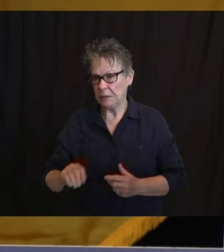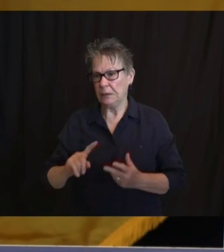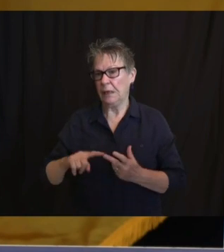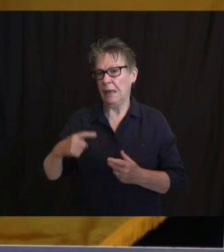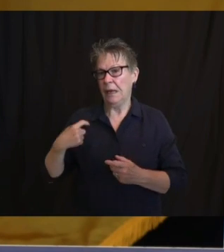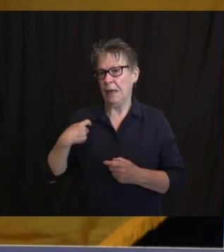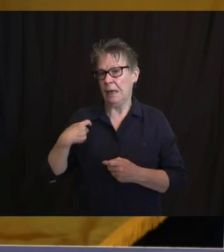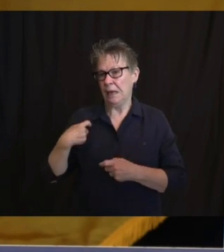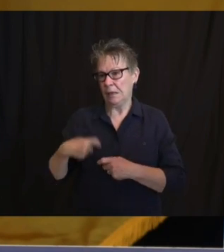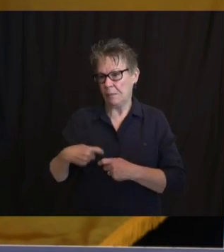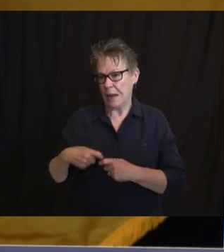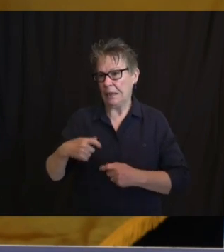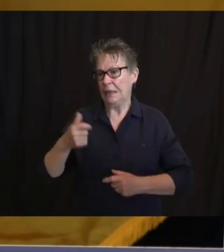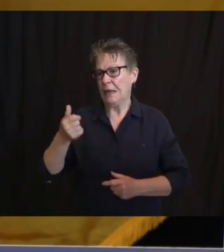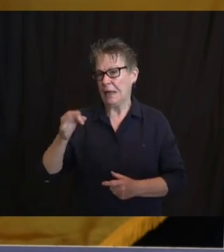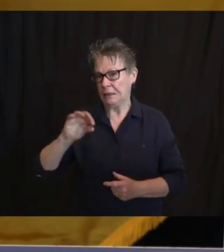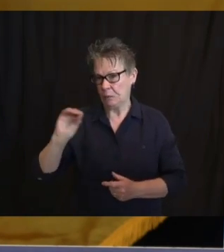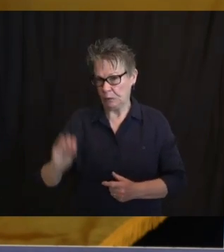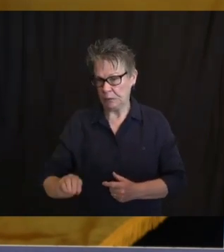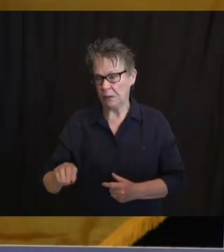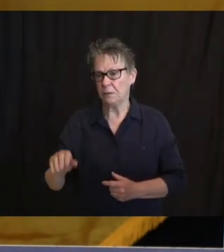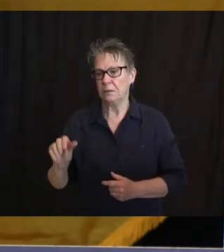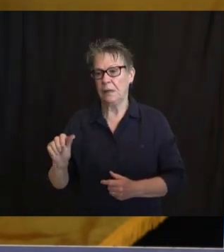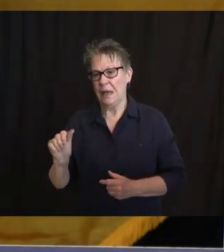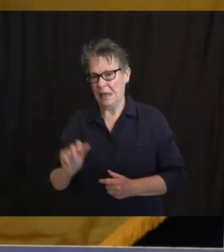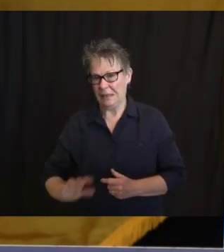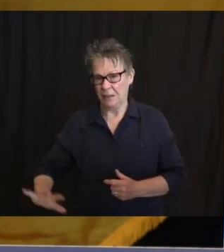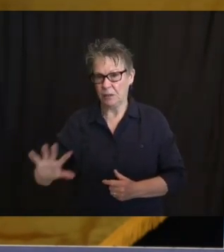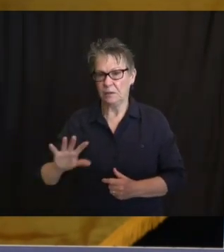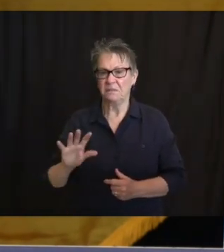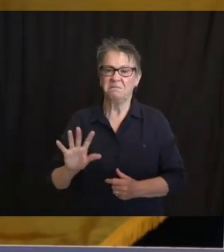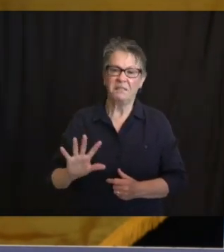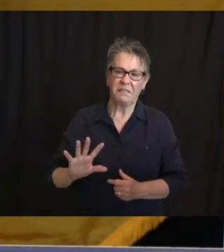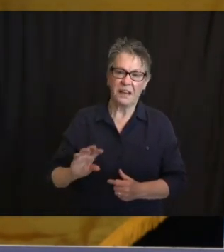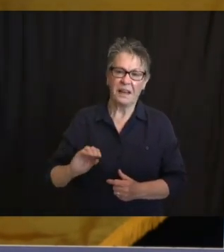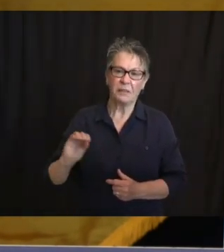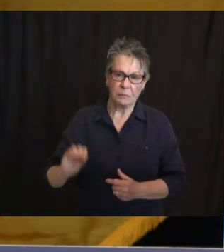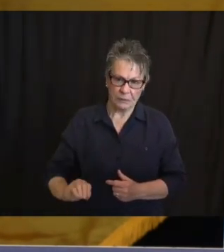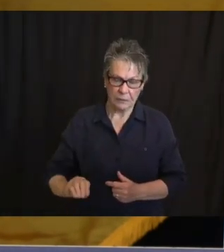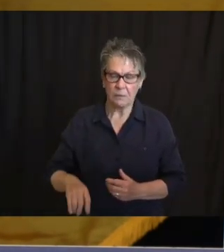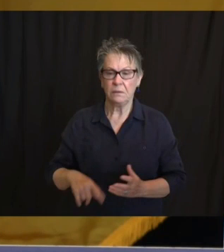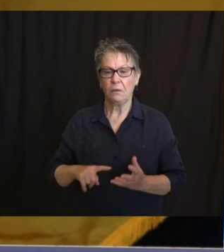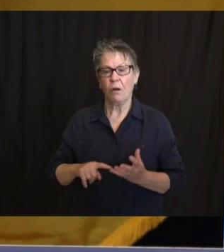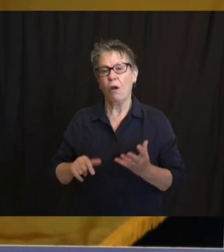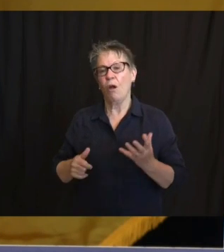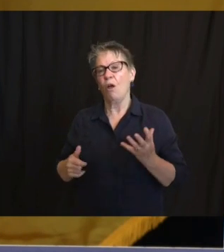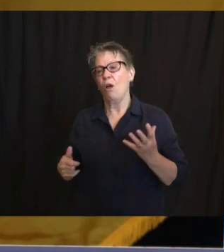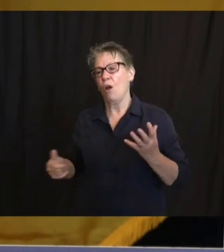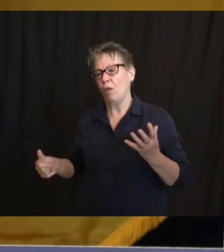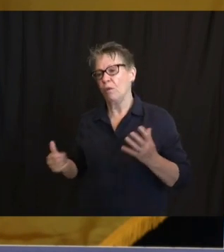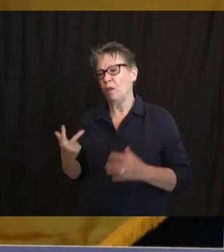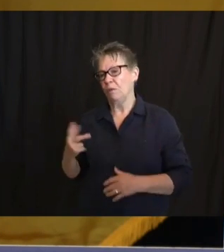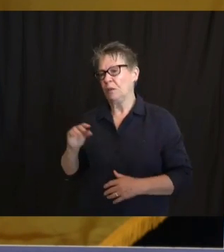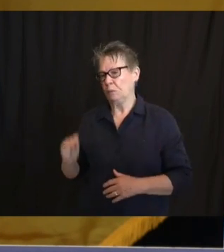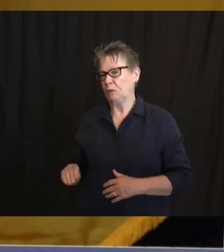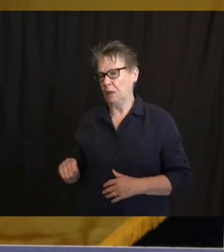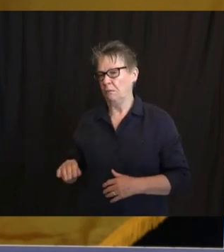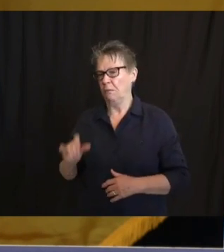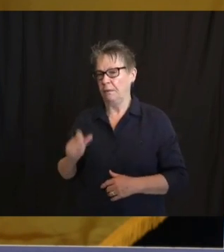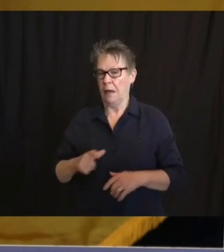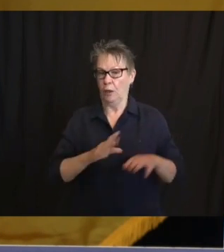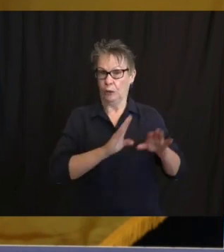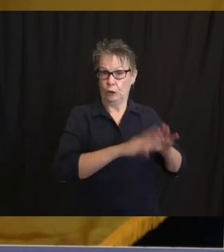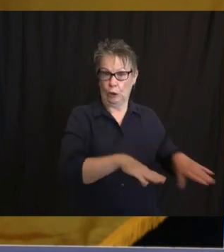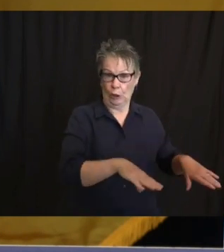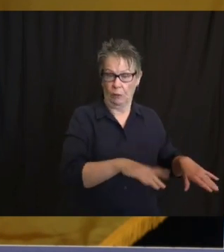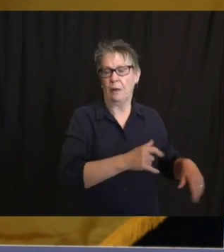19.4%, Asian, 5.4%, and other, 3.4%. At the state's veterans' homes, among a